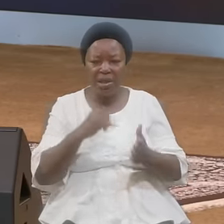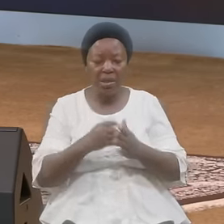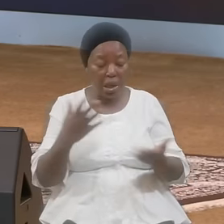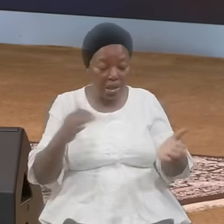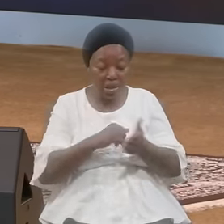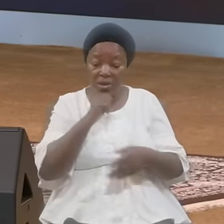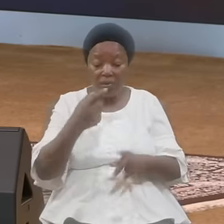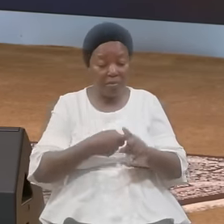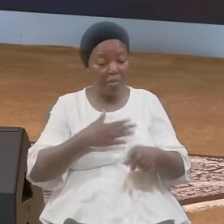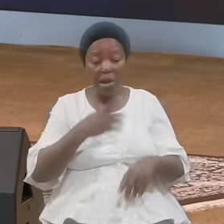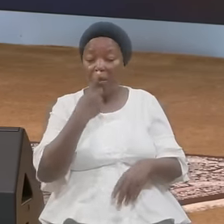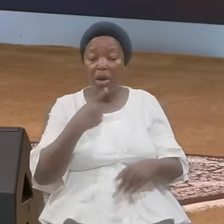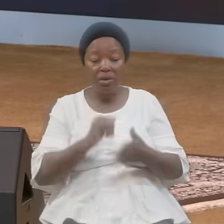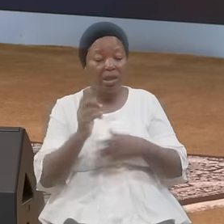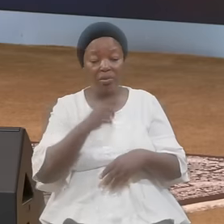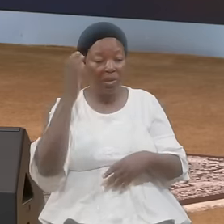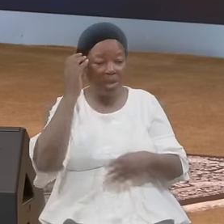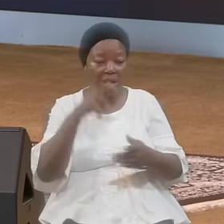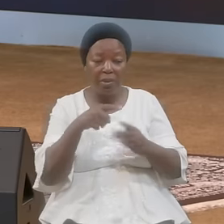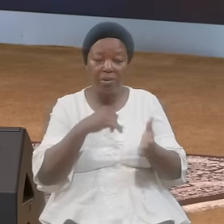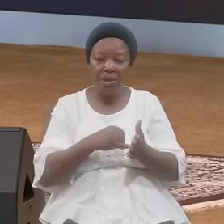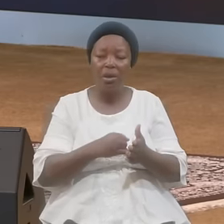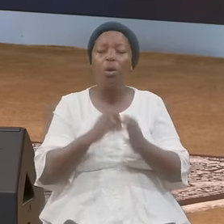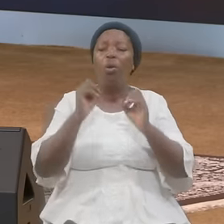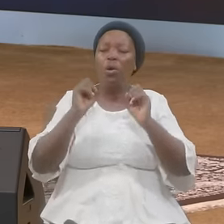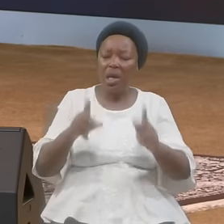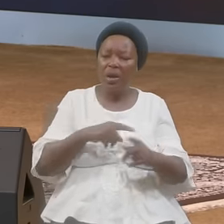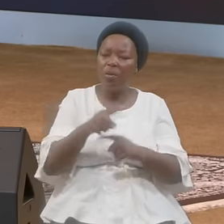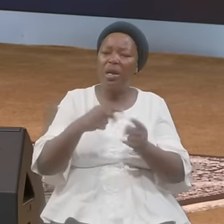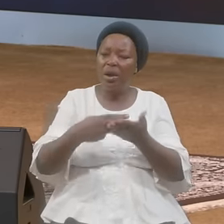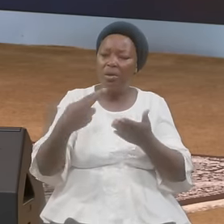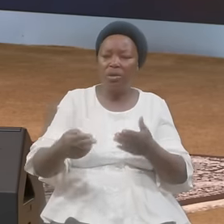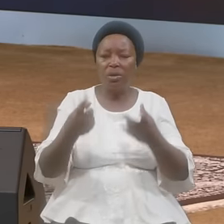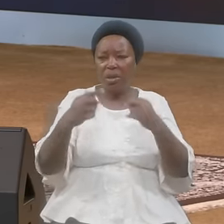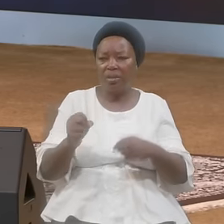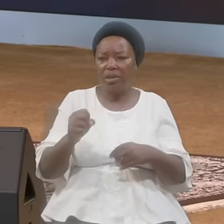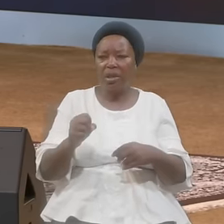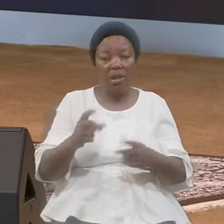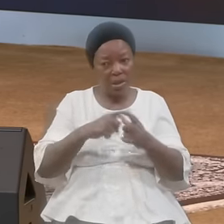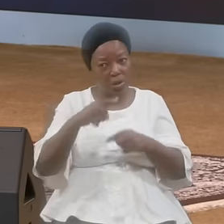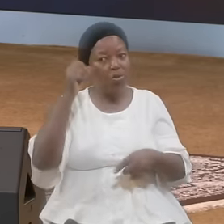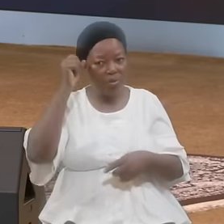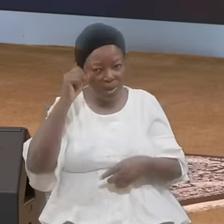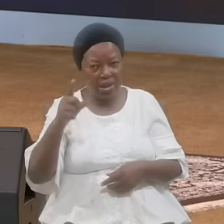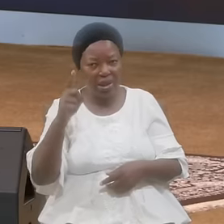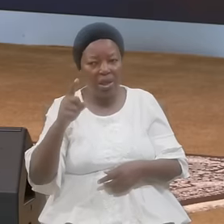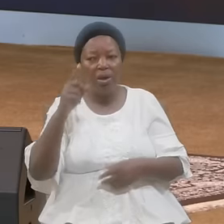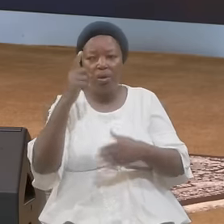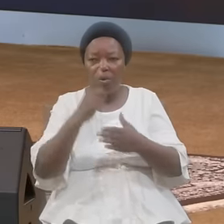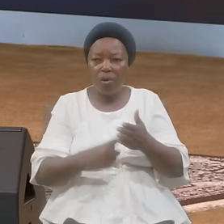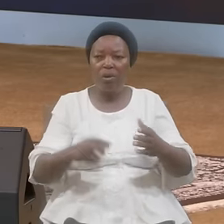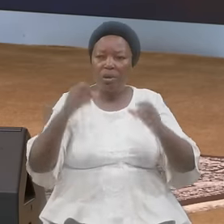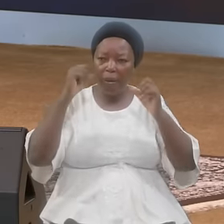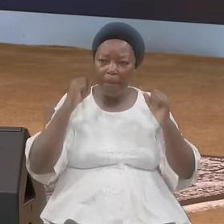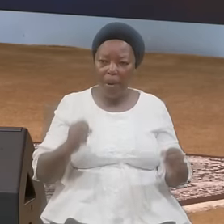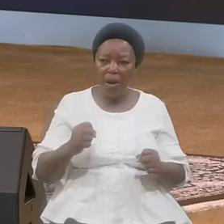Mouth They Will Hear Alright When The Results Come You Understand What Havoc